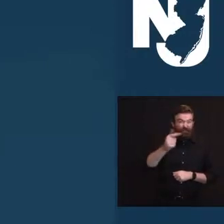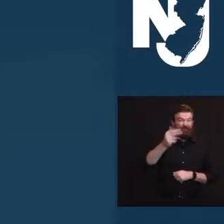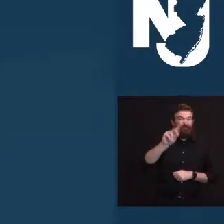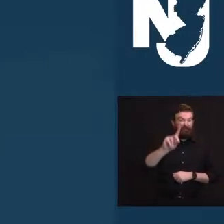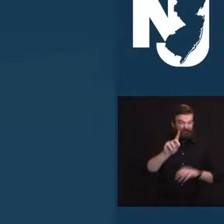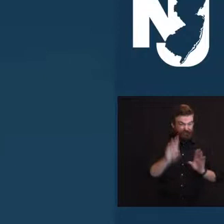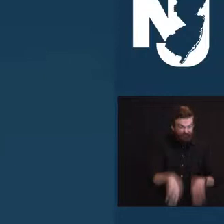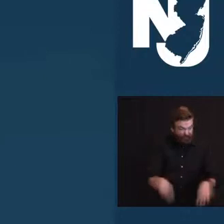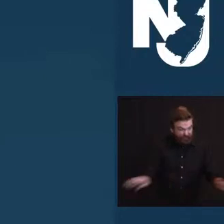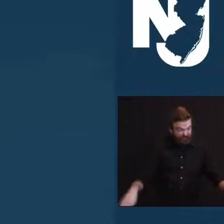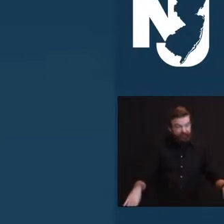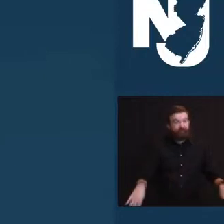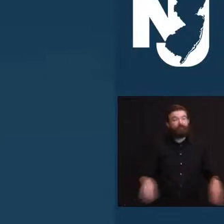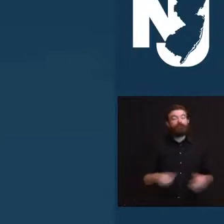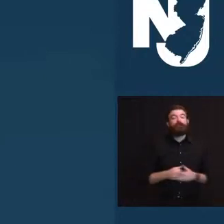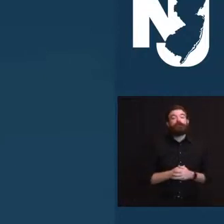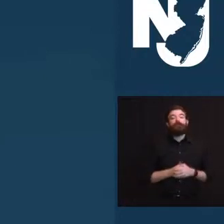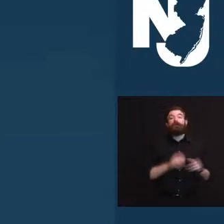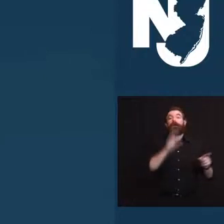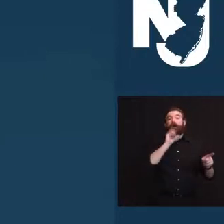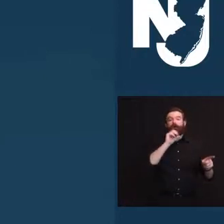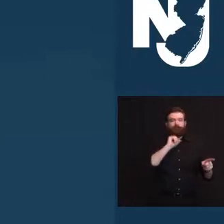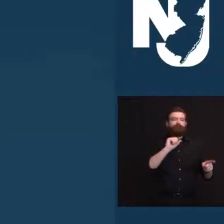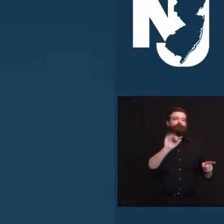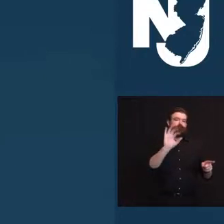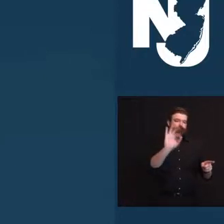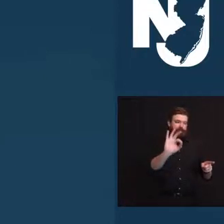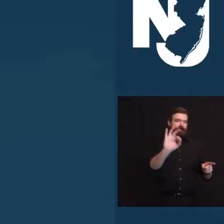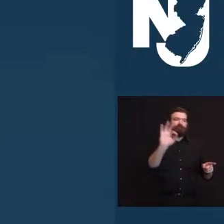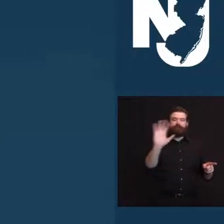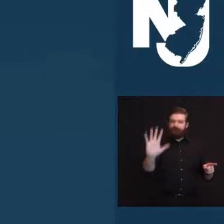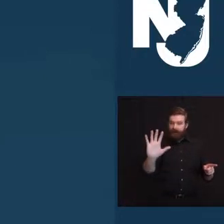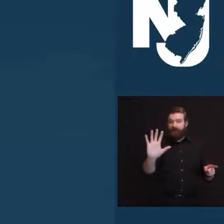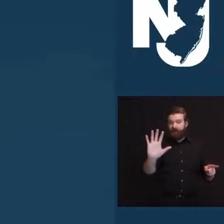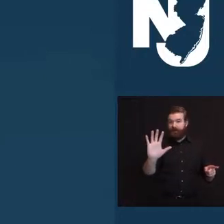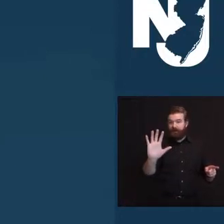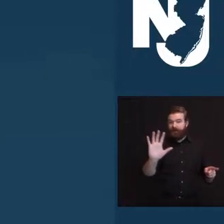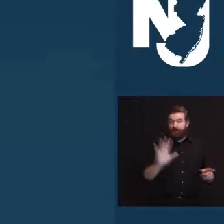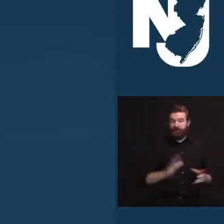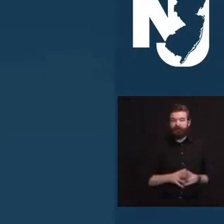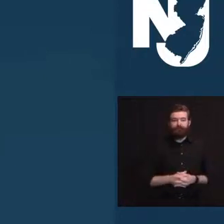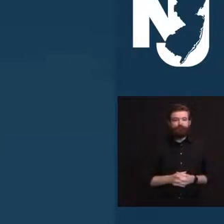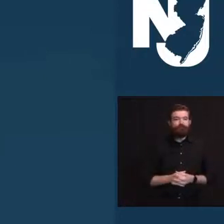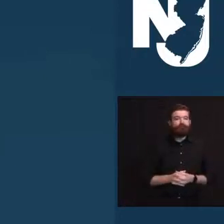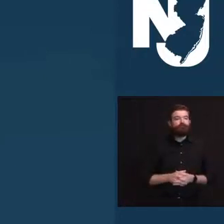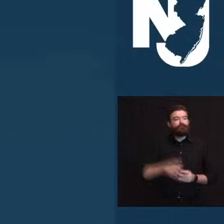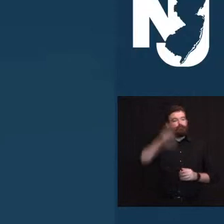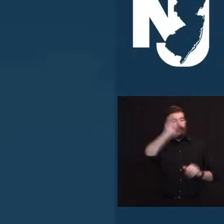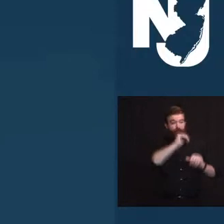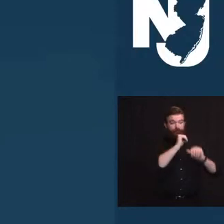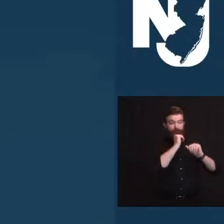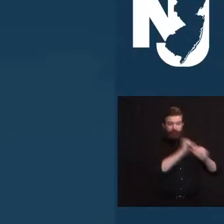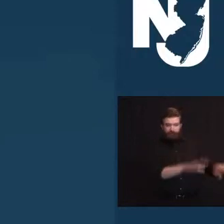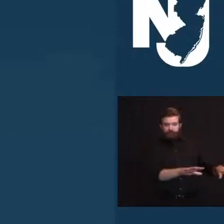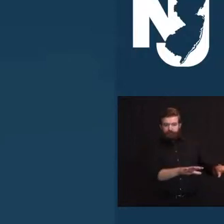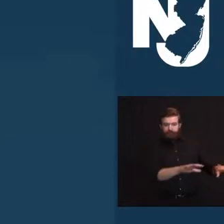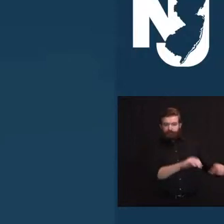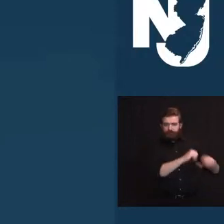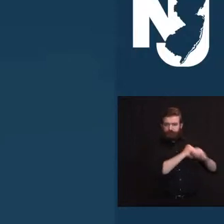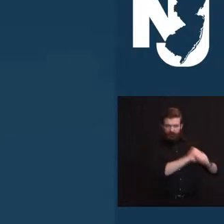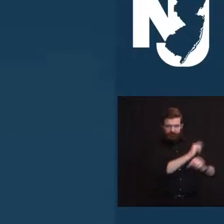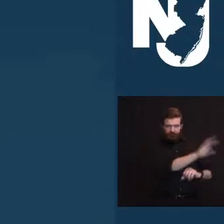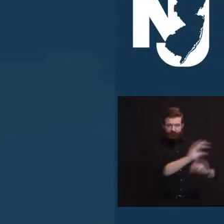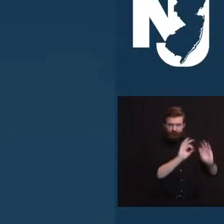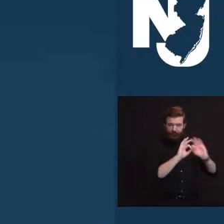We celebrate Tilly's commitment to the health and well-being of her fellow New Jerseyans. May God bless and watch over her and her extraordinary